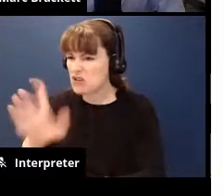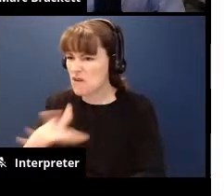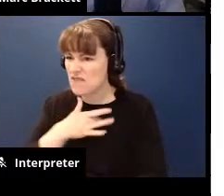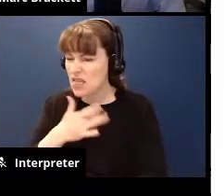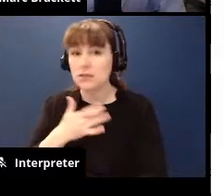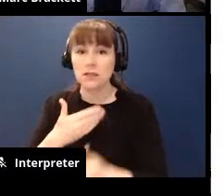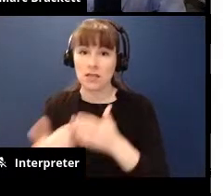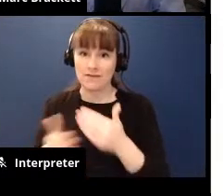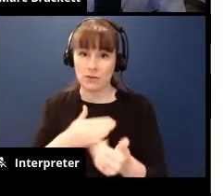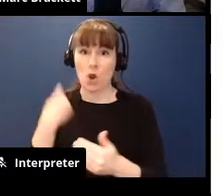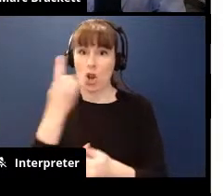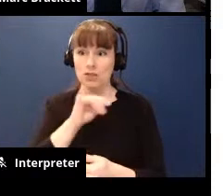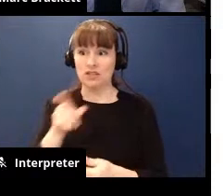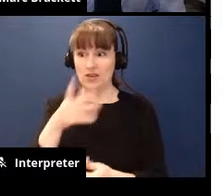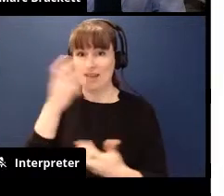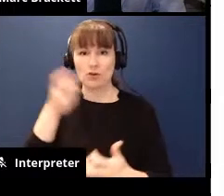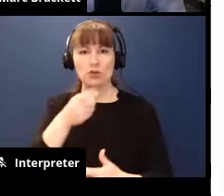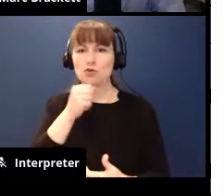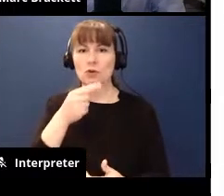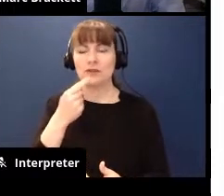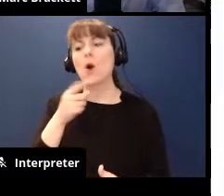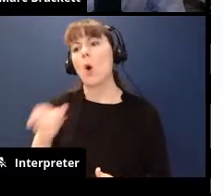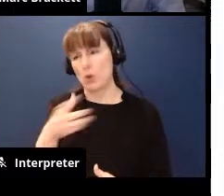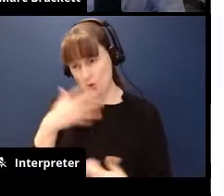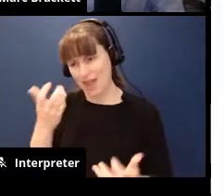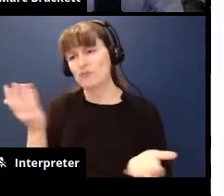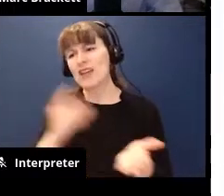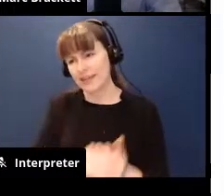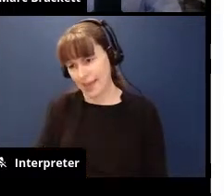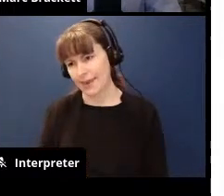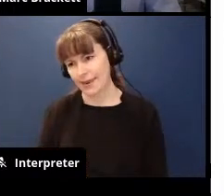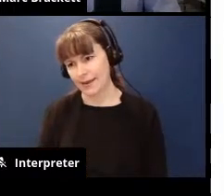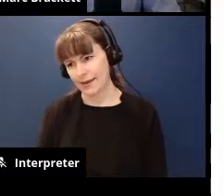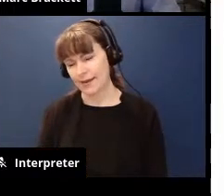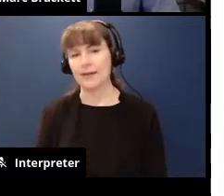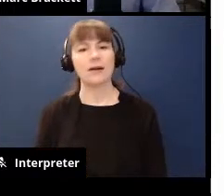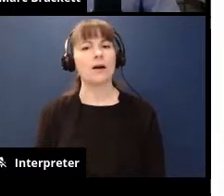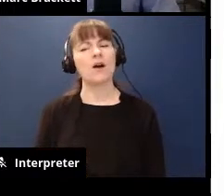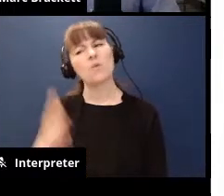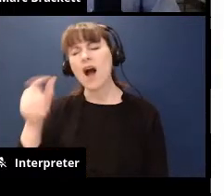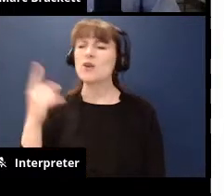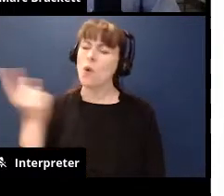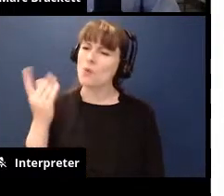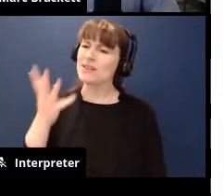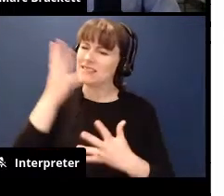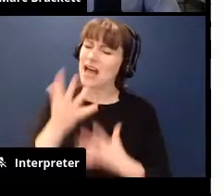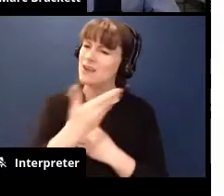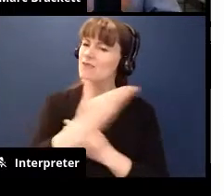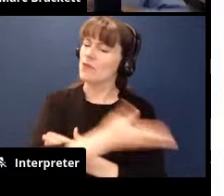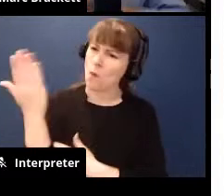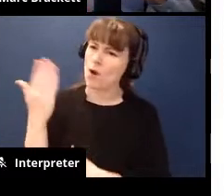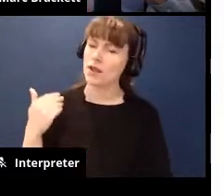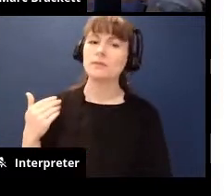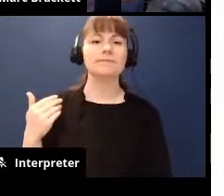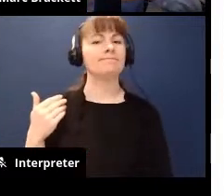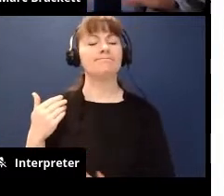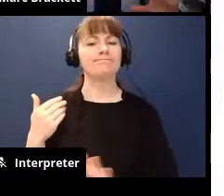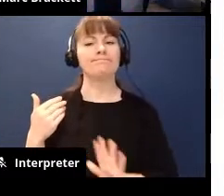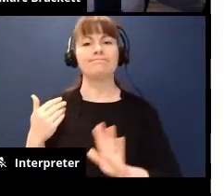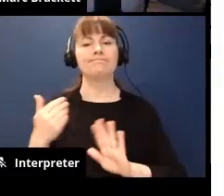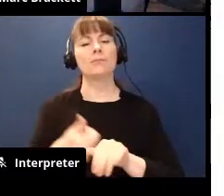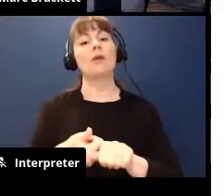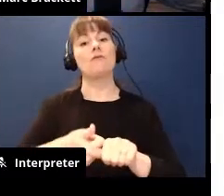even if it looks like they're angry you don't say oh you're angry again or or why are you always so sad in the mornings we want to really